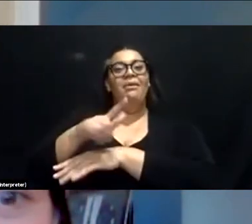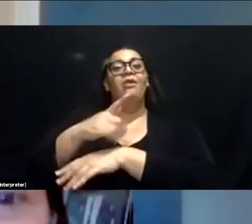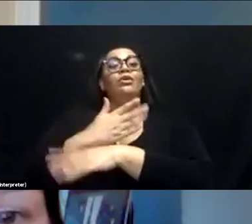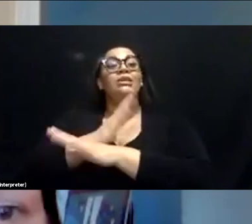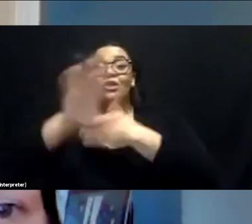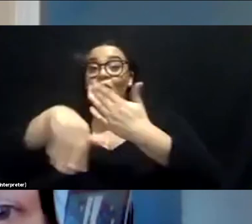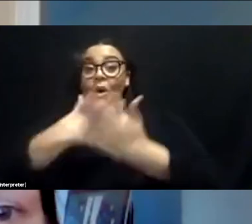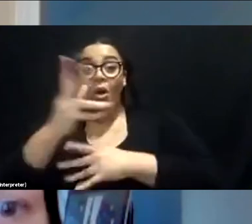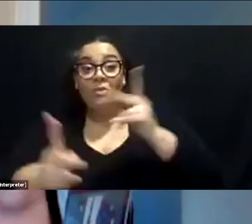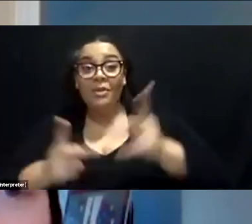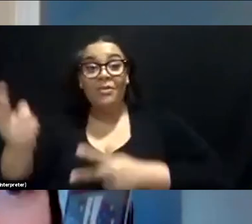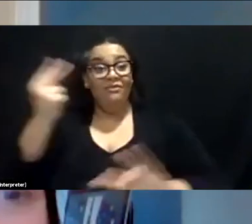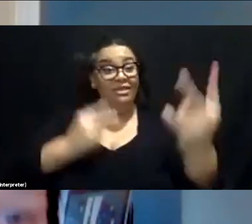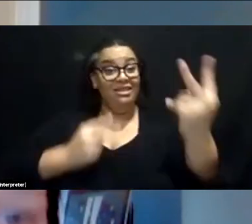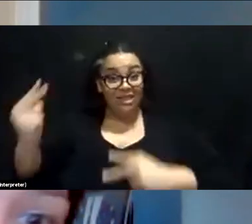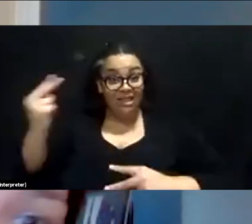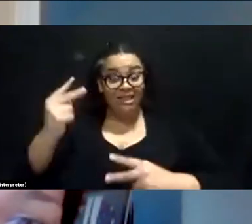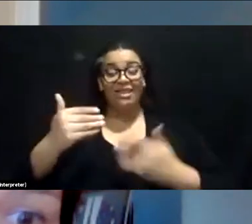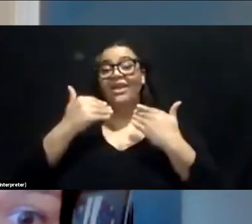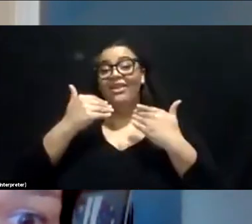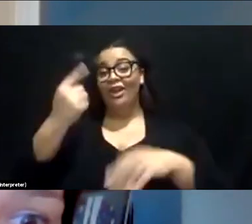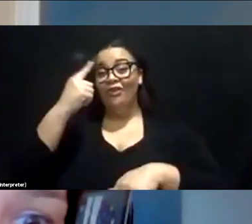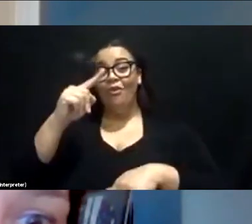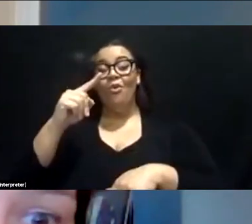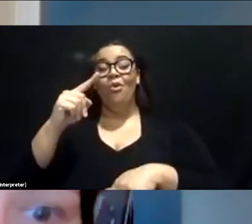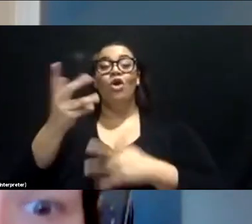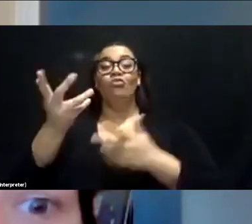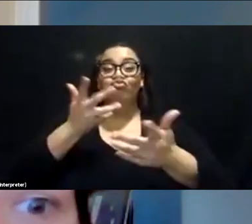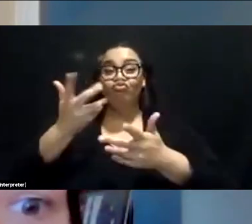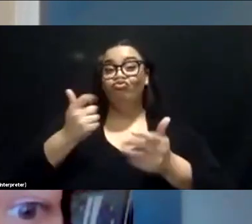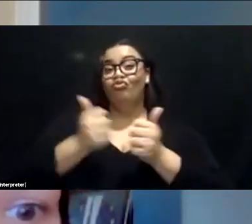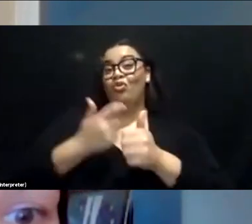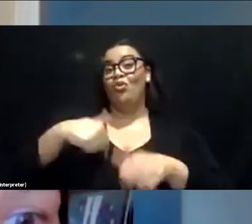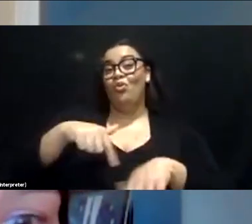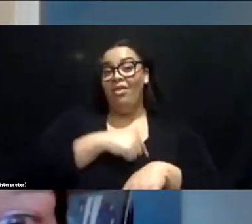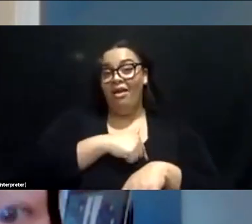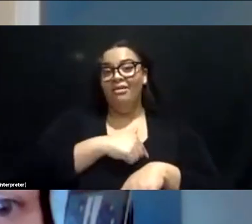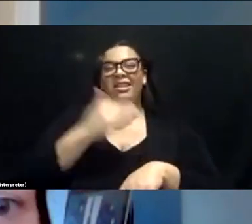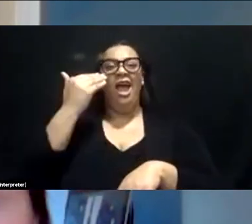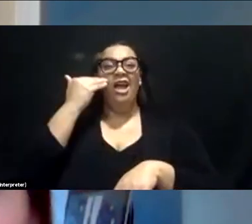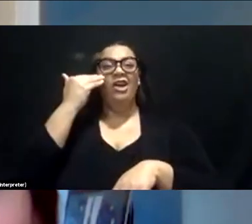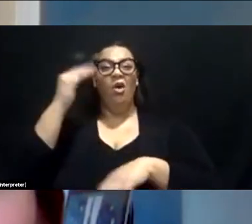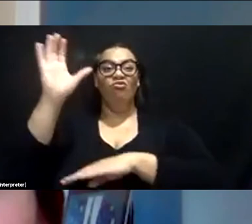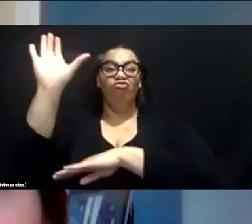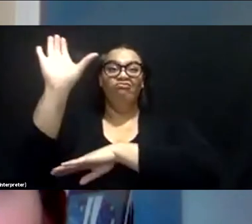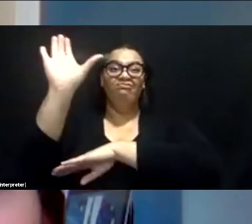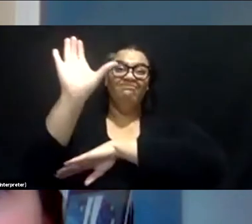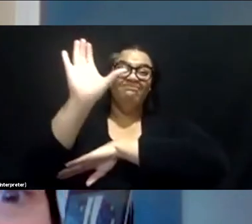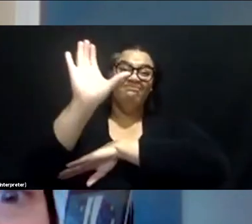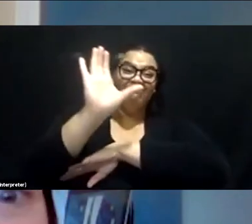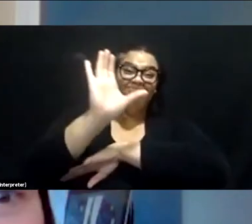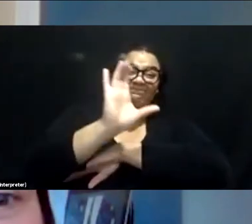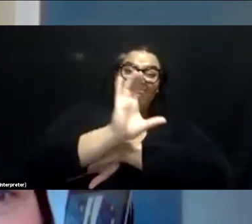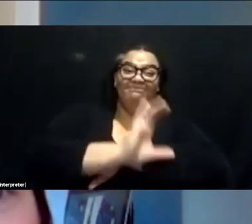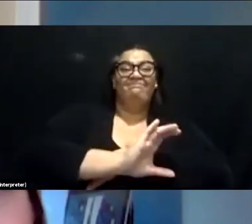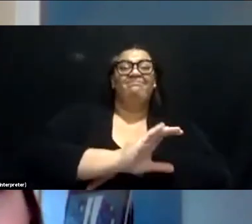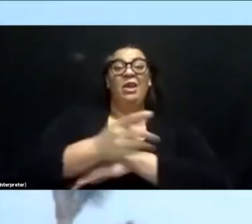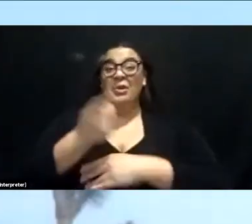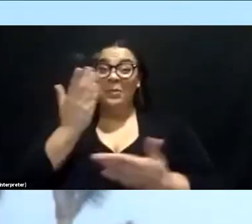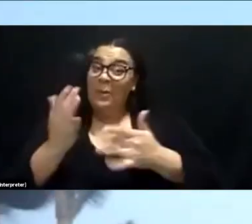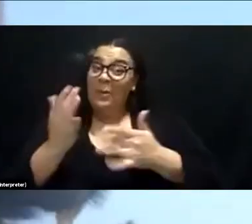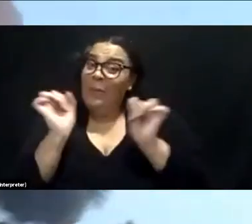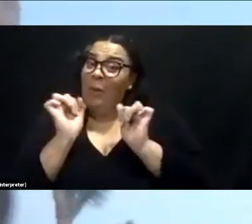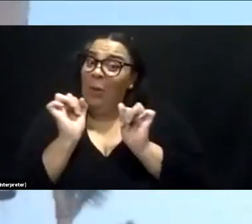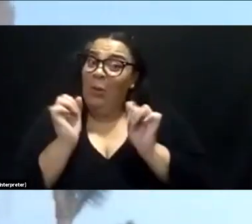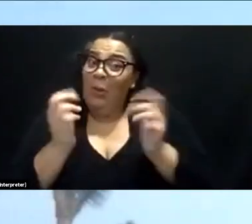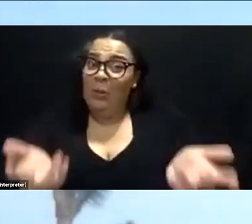the people that are visiting. And thank you for talking to us tonight. know the daylight is leaving you and you're probably chilly. Yeah. I gotta go